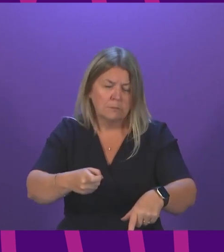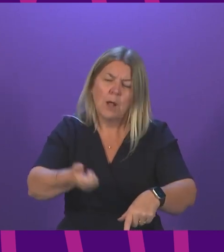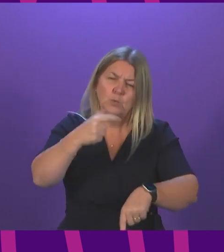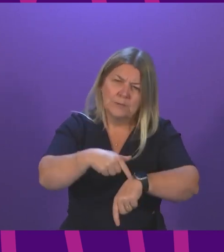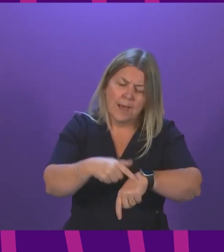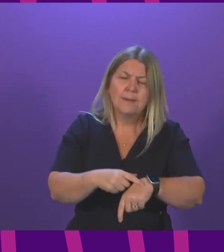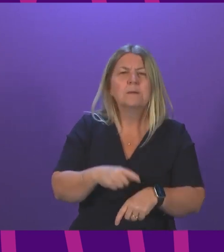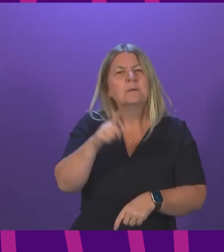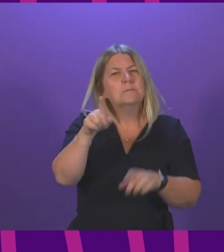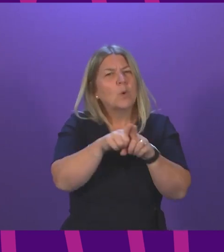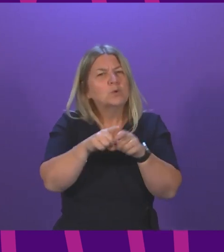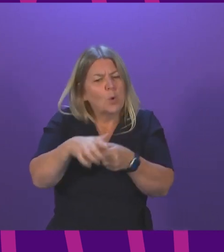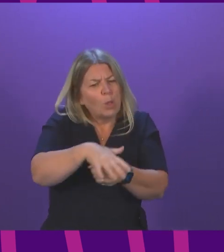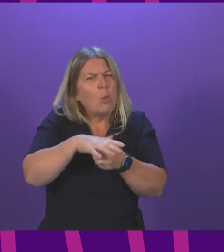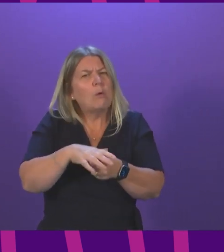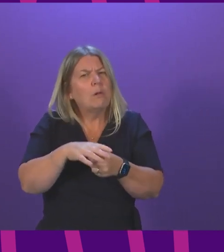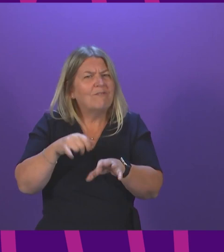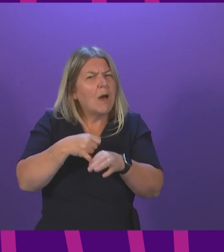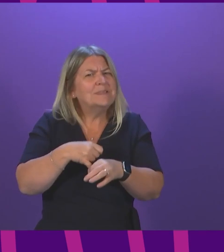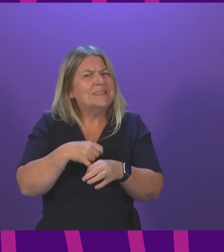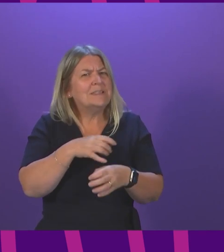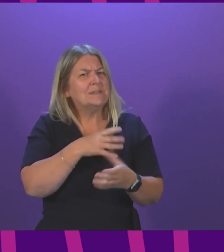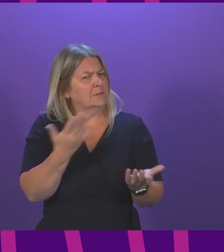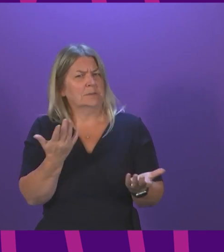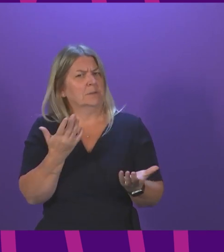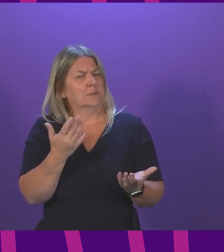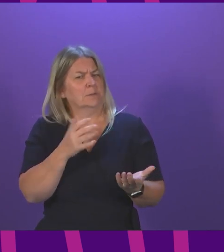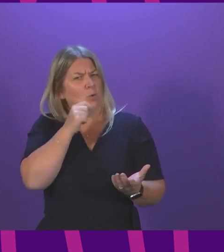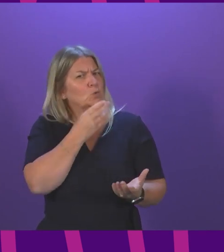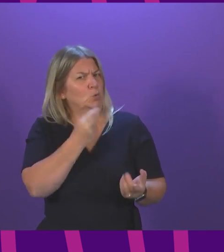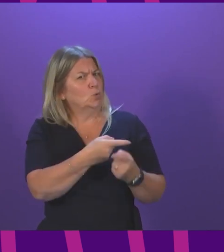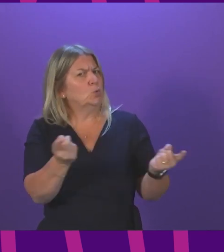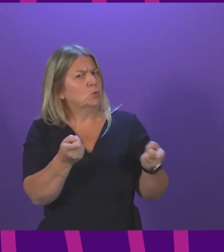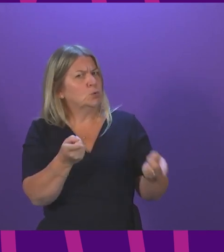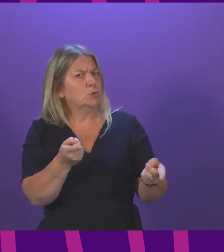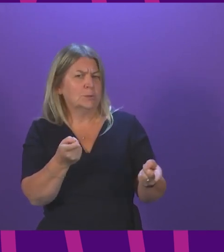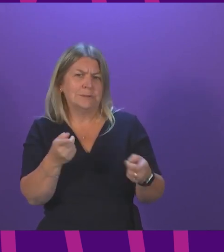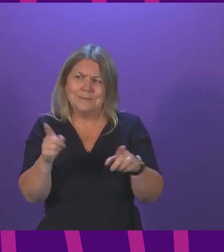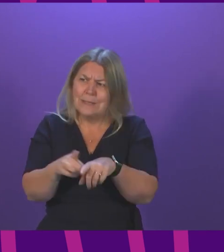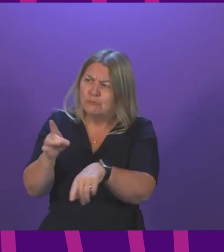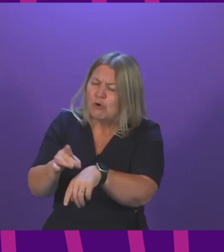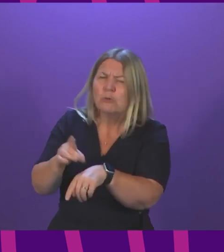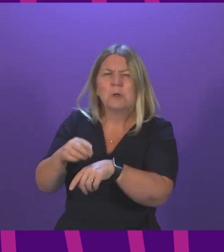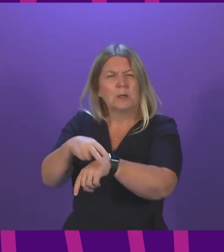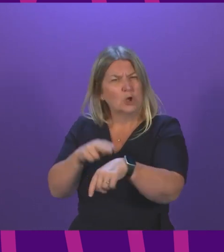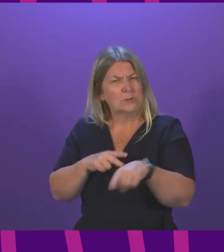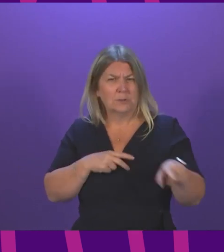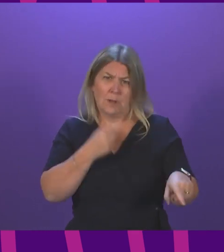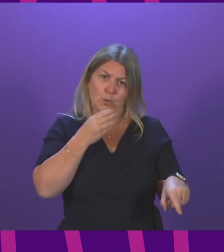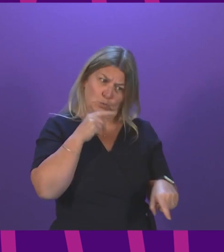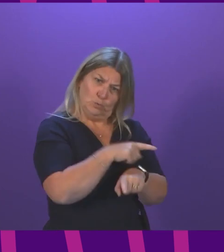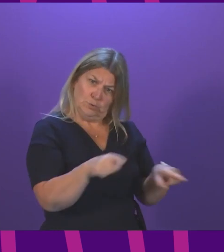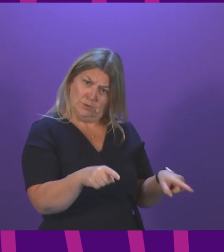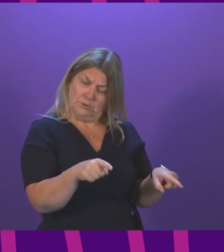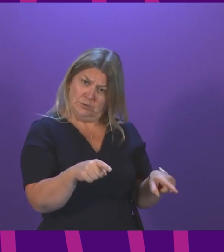pharmacists do not appear to be used to the same extent as locum GPs or indeed nurses. So can the Cabinet Secretary commit